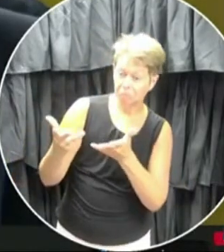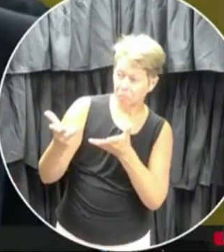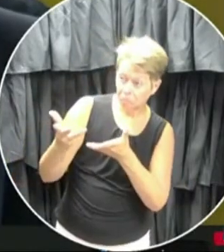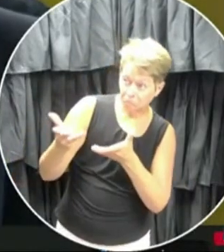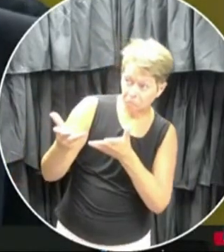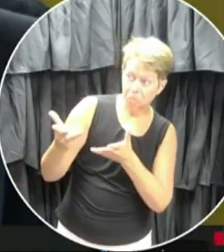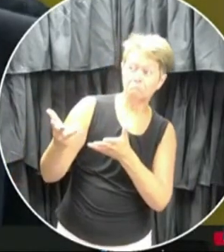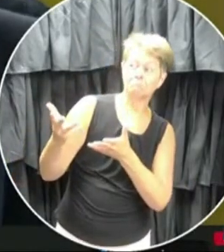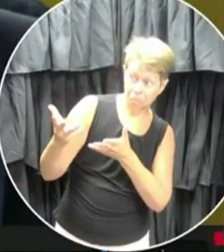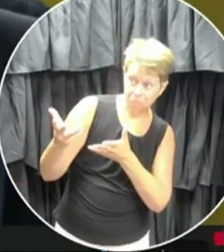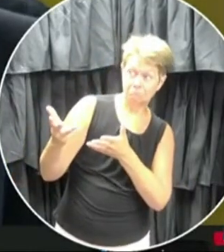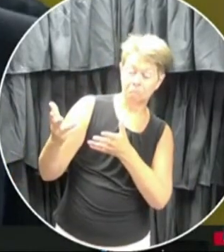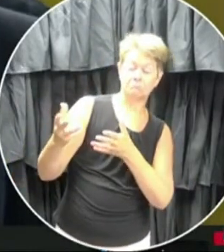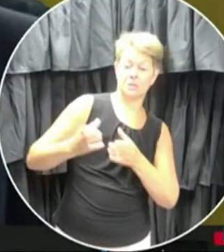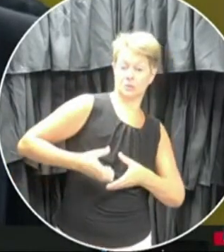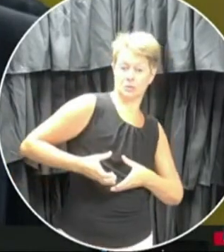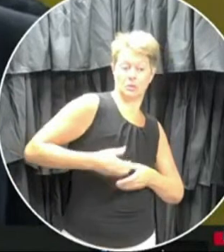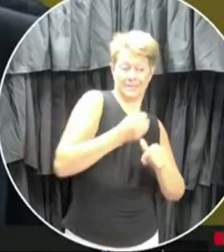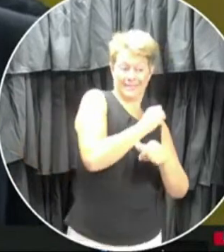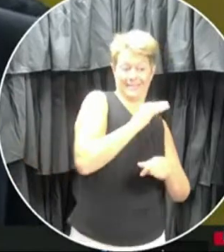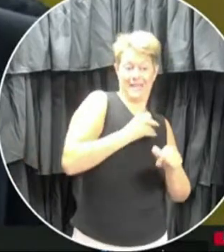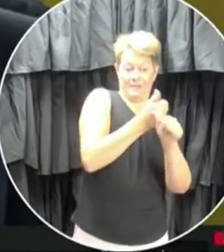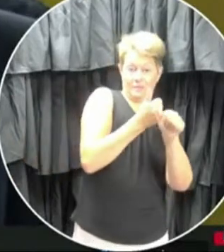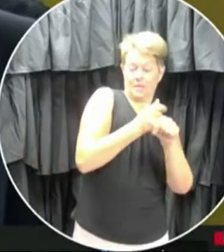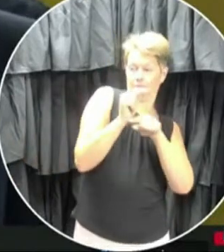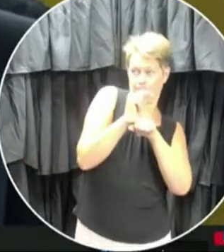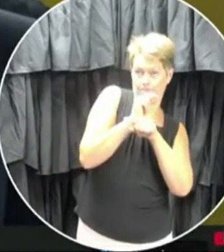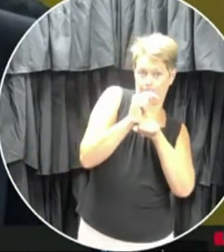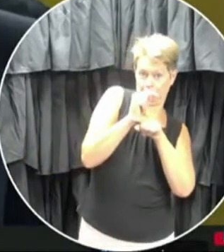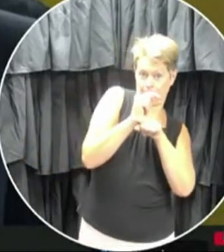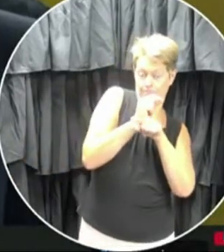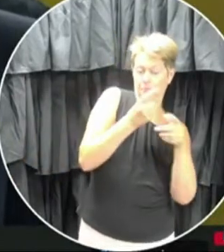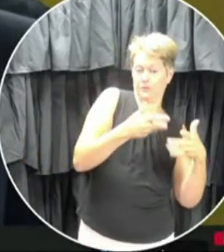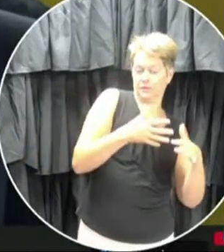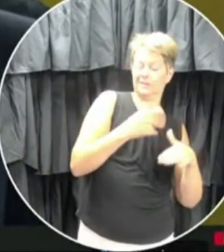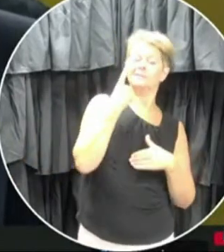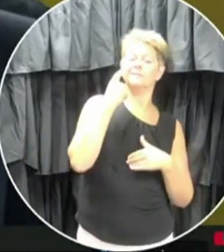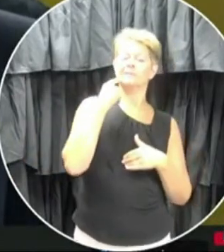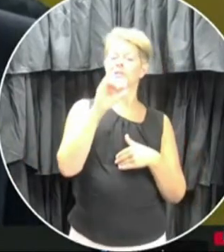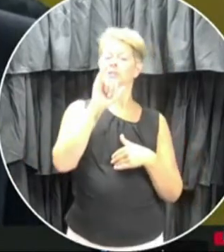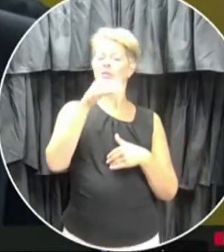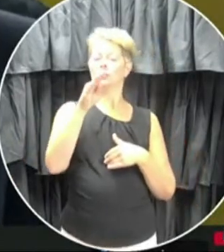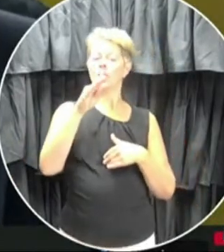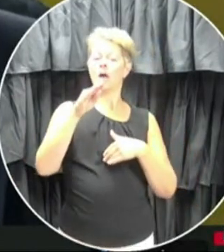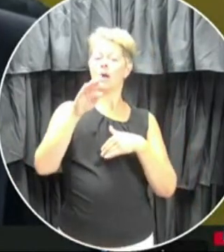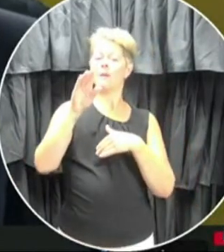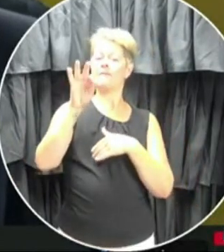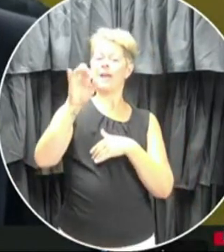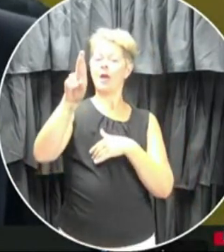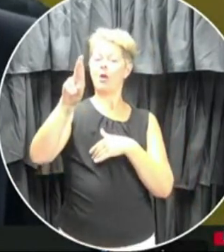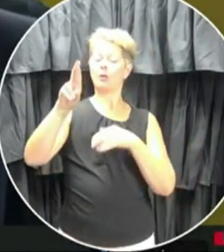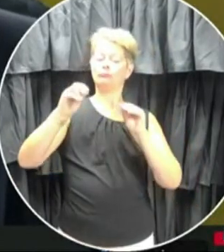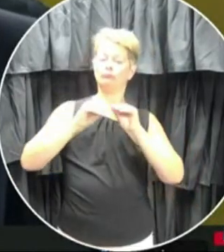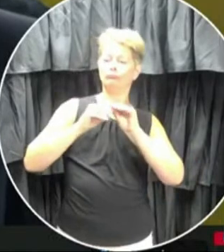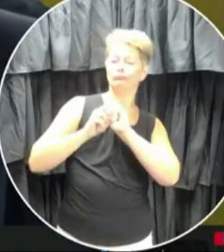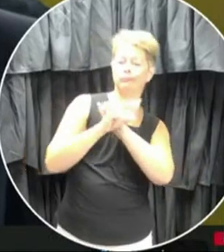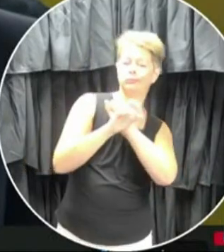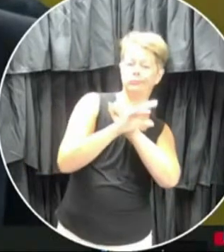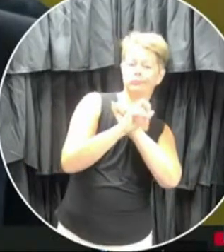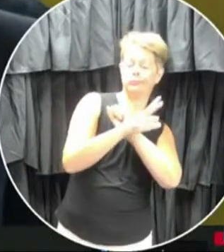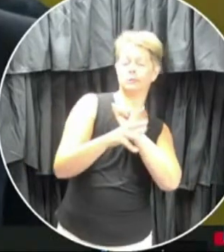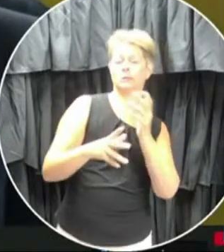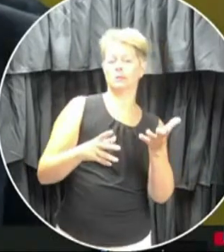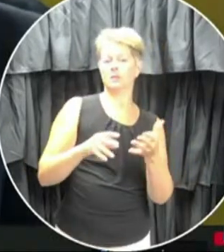our custodial staff have been trained in that recently. We held a job fair as an example. Uh, we've got, uh, somewhere between